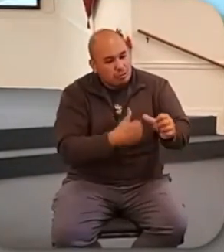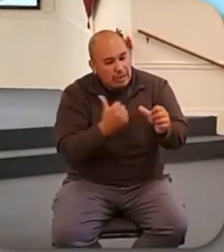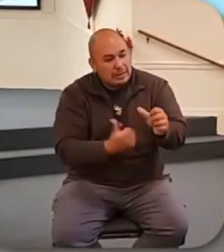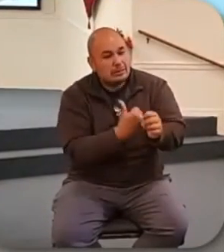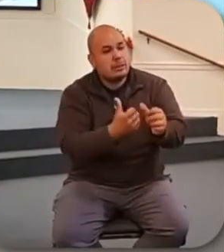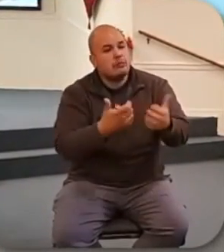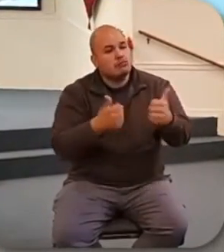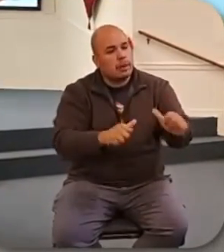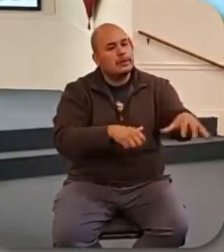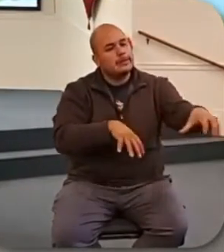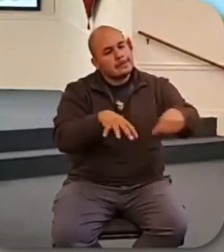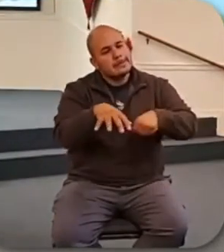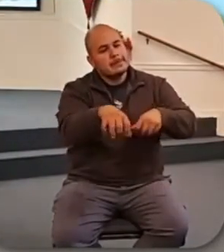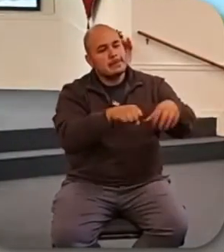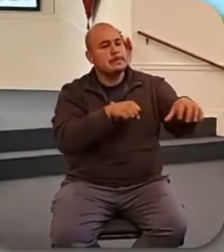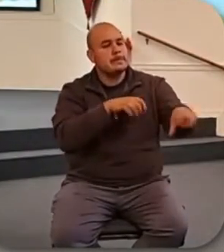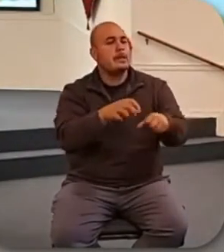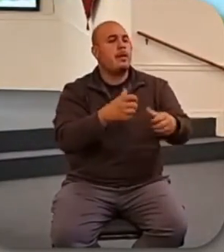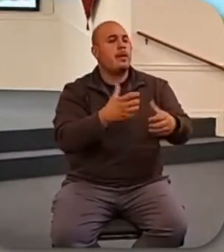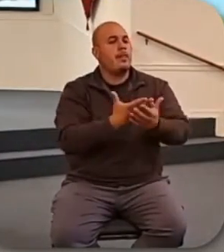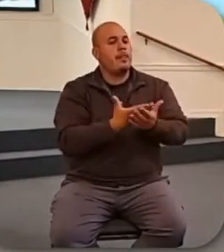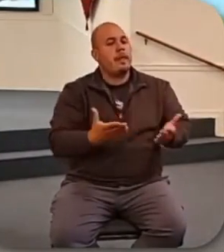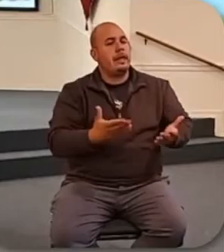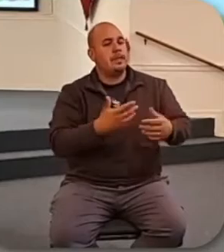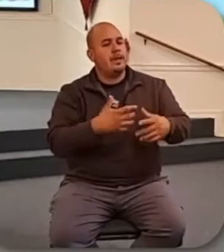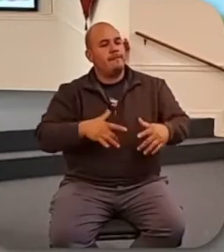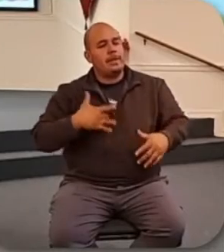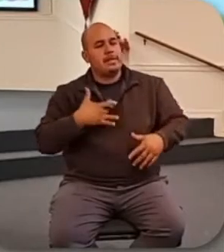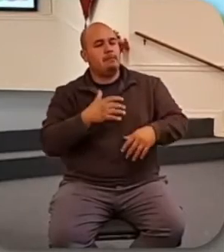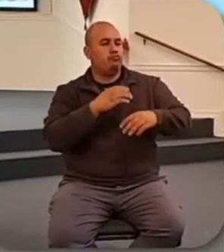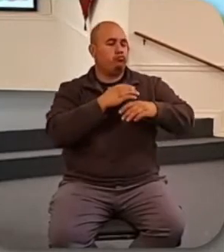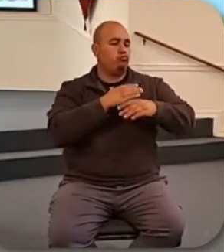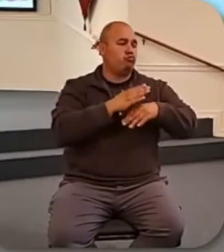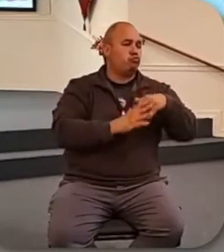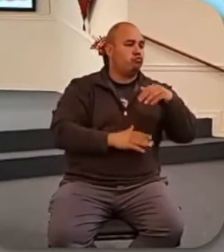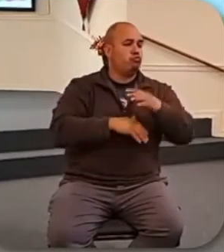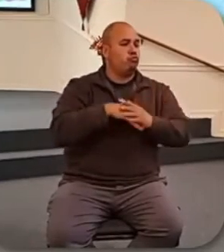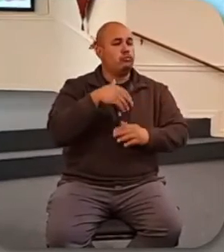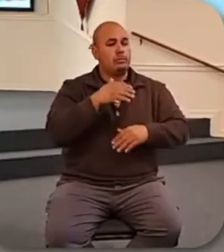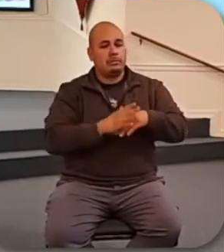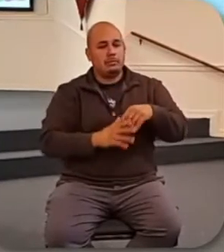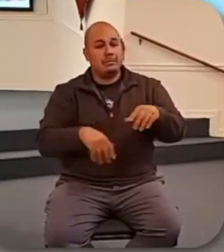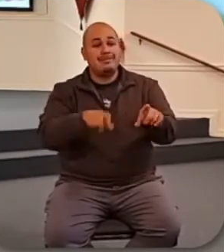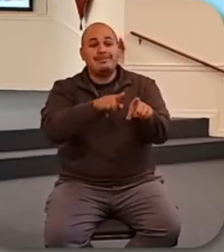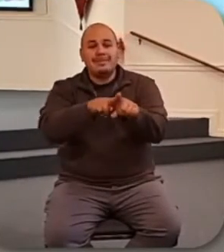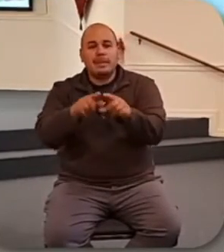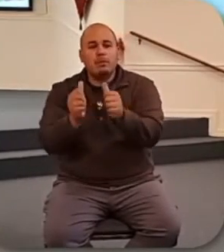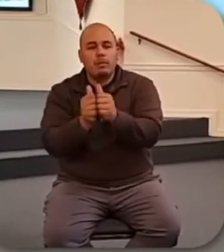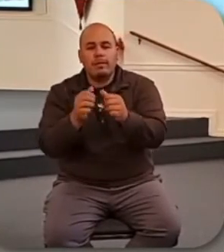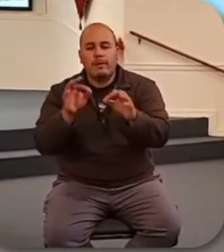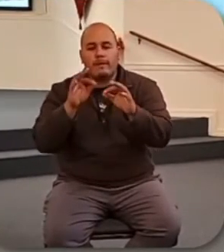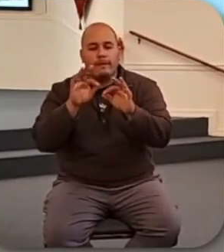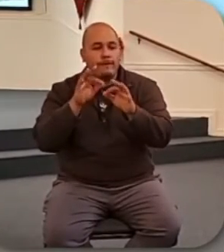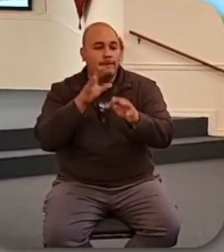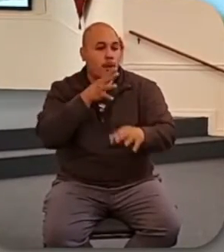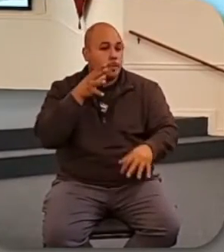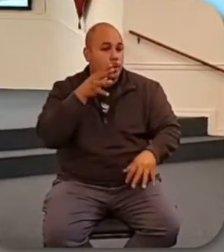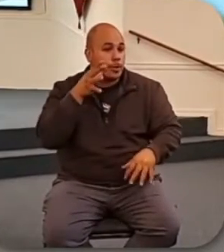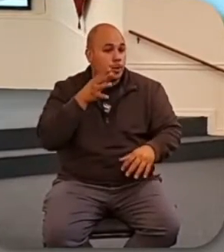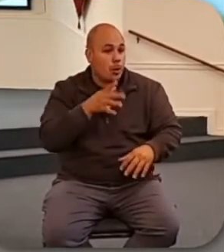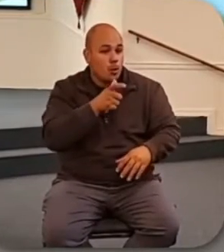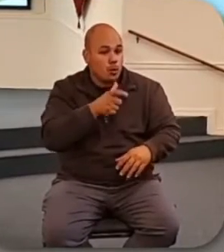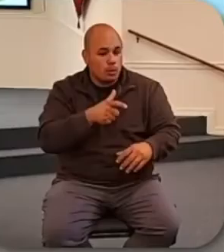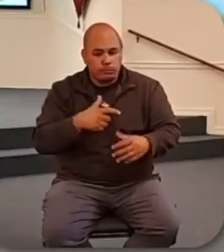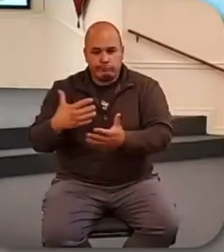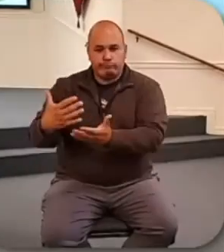stuff, trying to get enough to feel secure or to live in luxury like that farmer did in Jesus' parable. Just turn on the